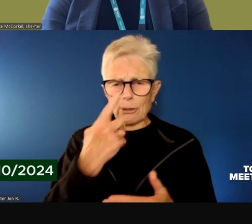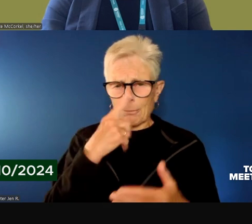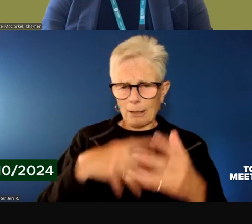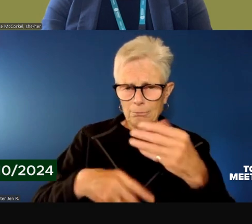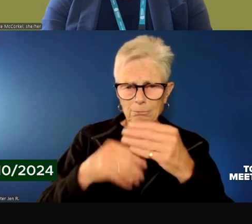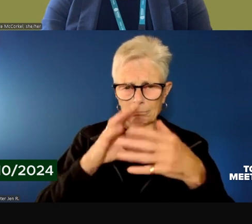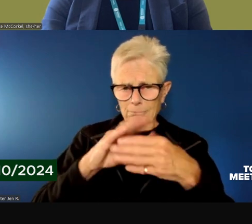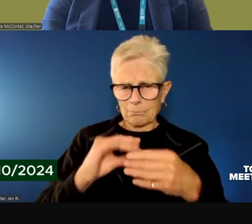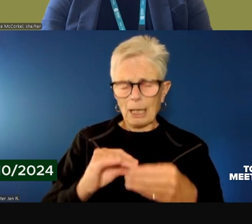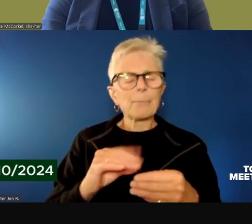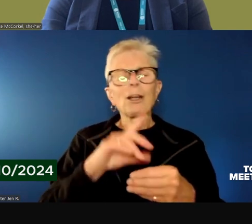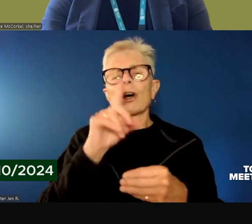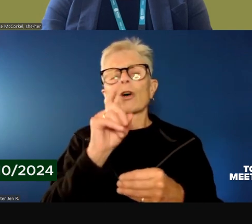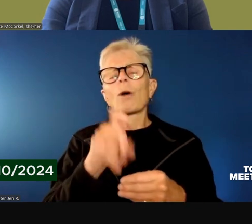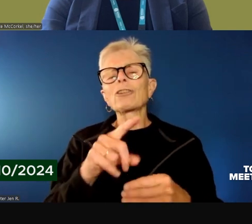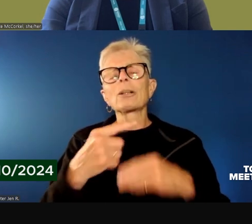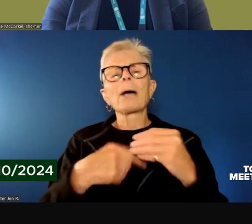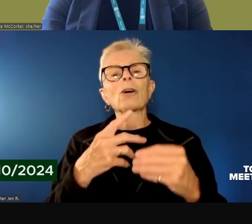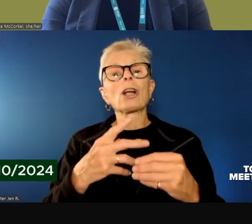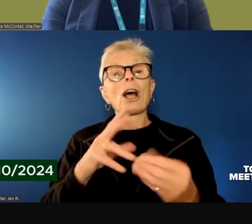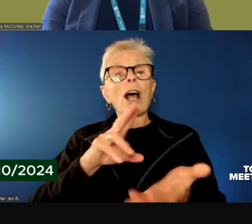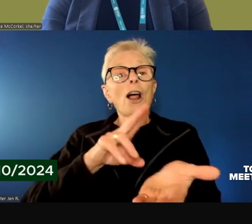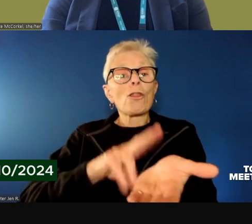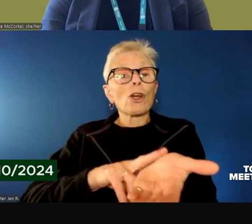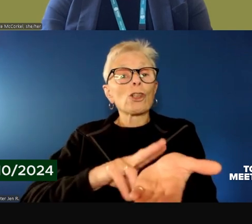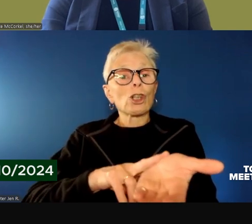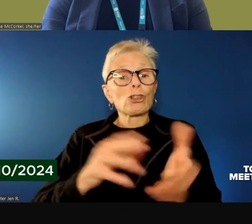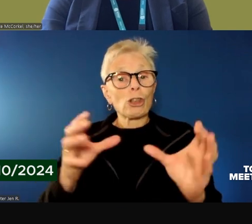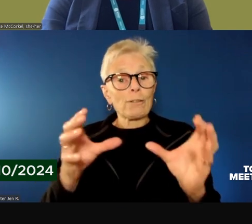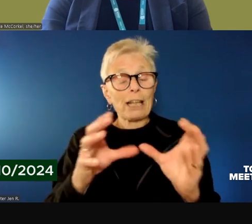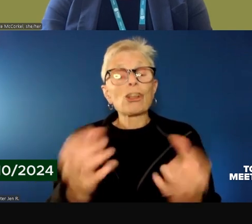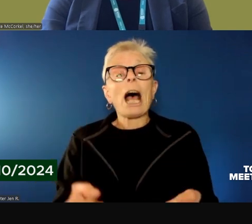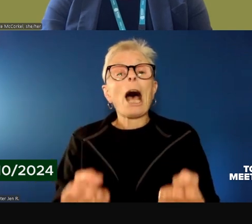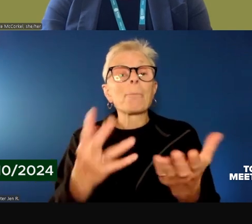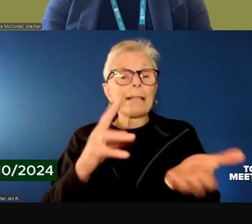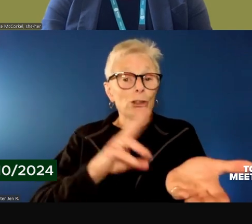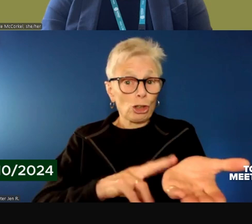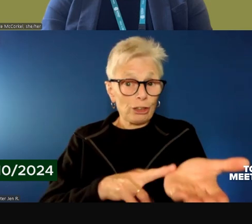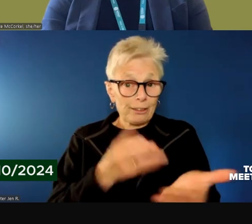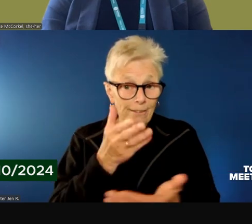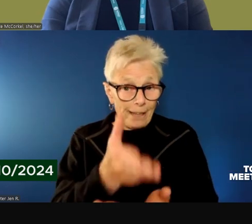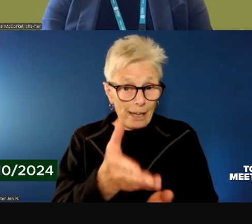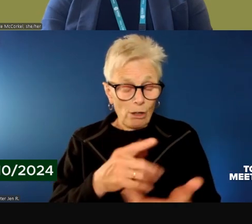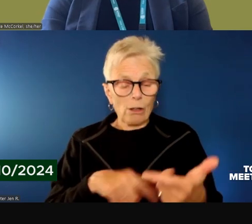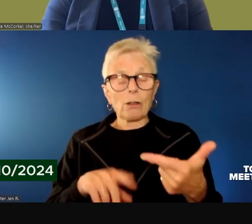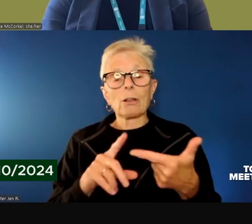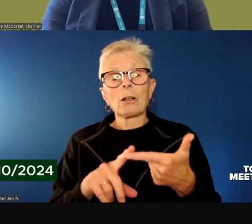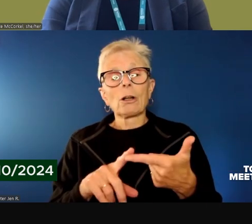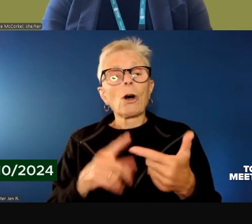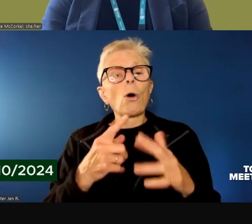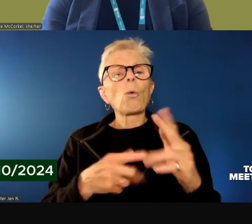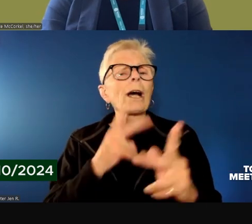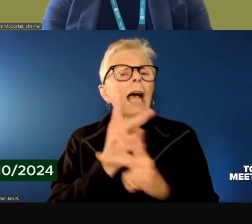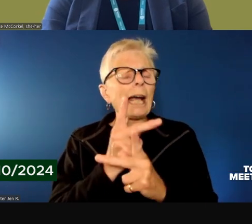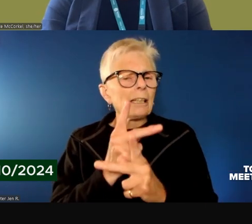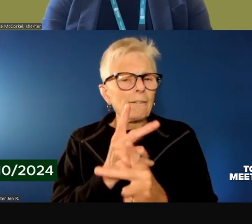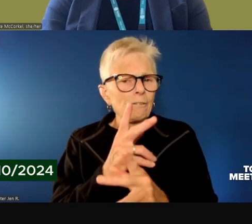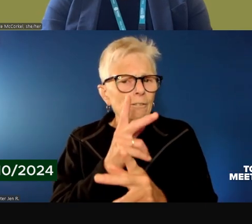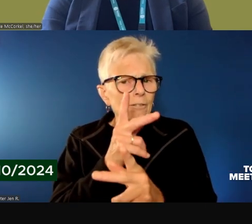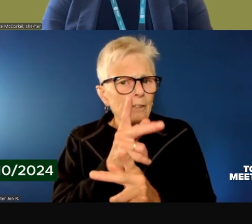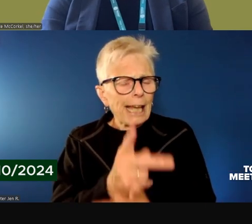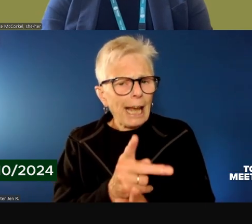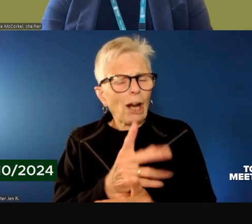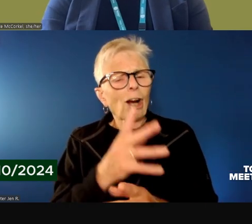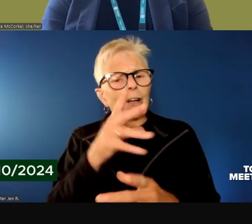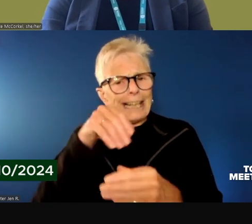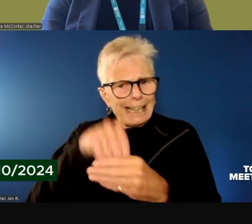are about the nurse certification and how many there will be and what types of care they would be doing.